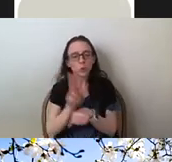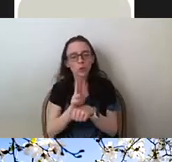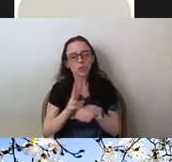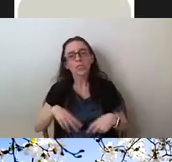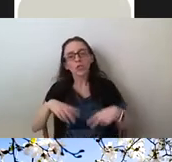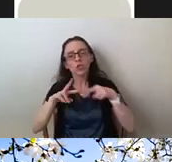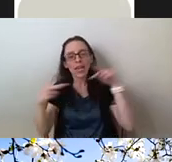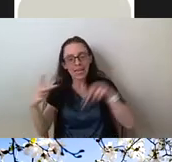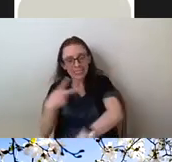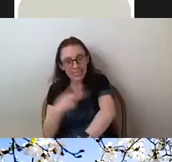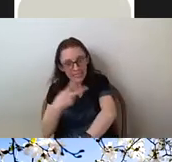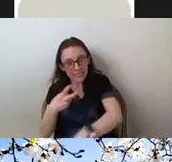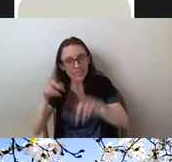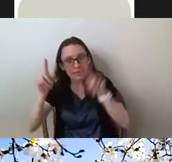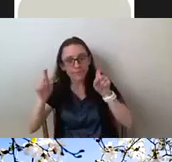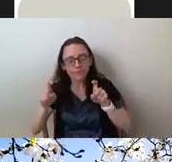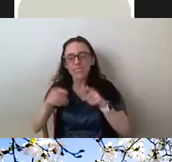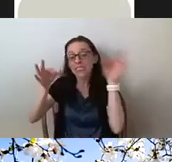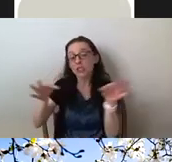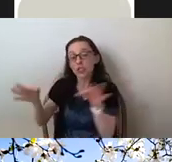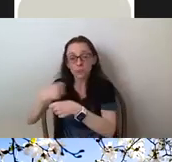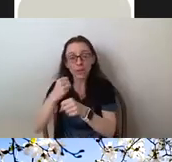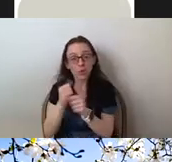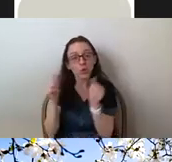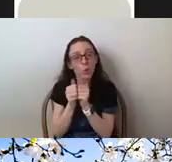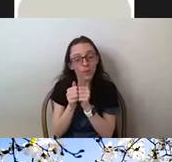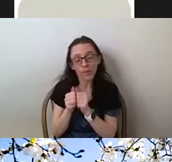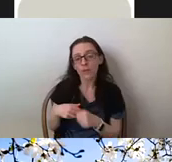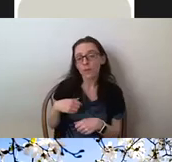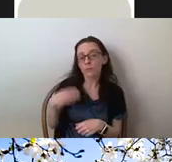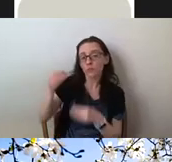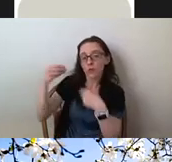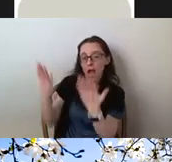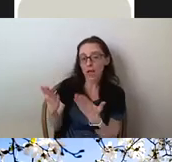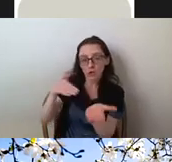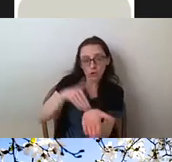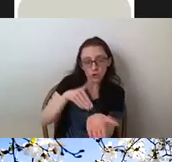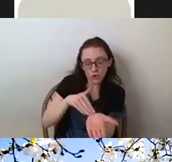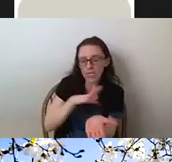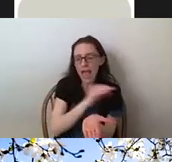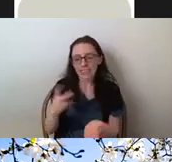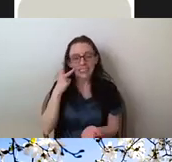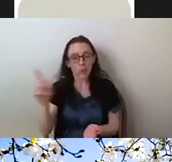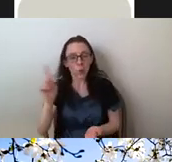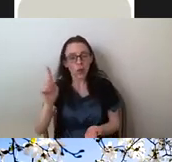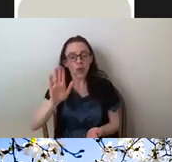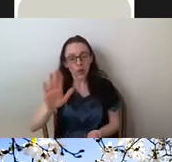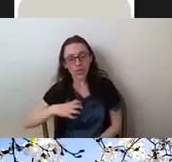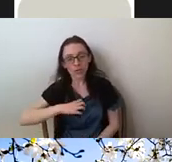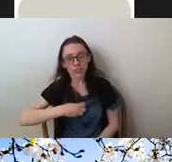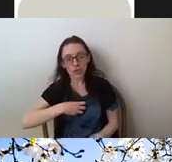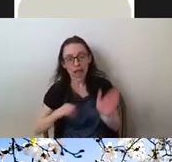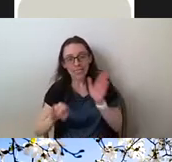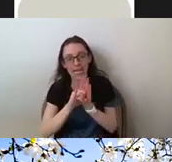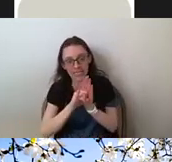decision-making with providers, and instances where their intersectional identity clearly aligns with their experiences with